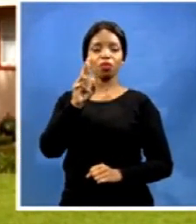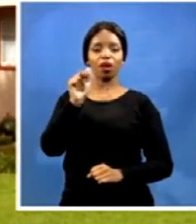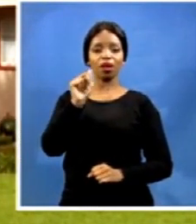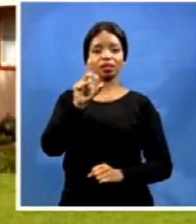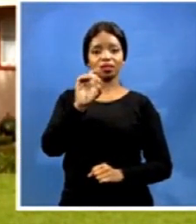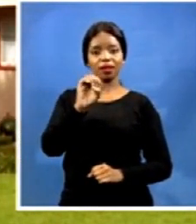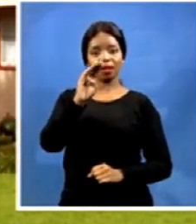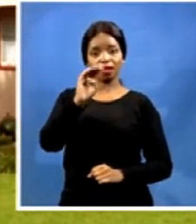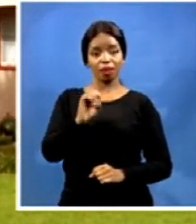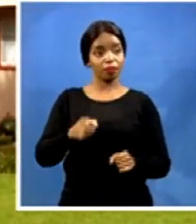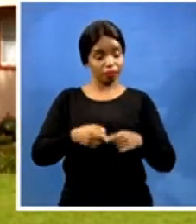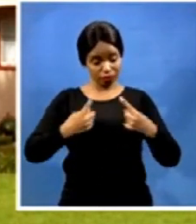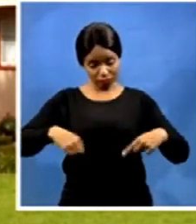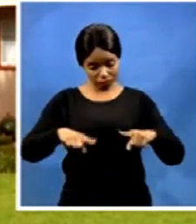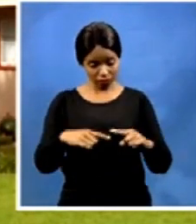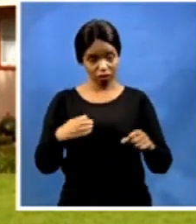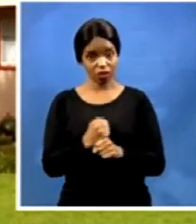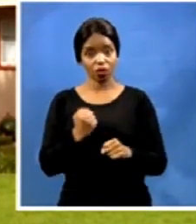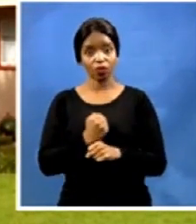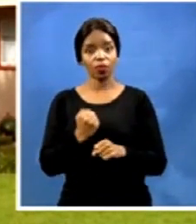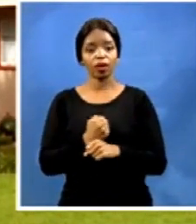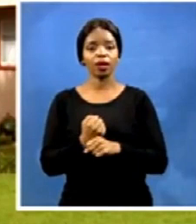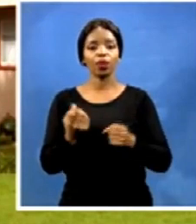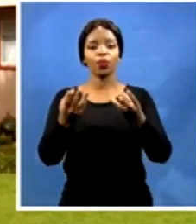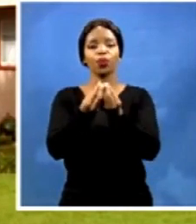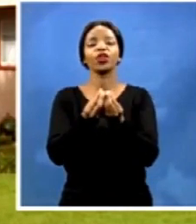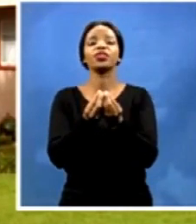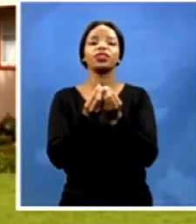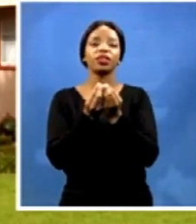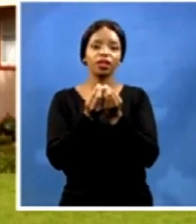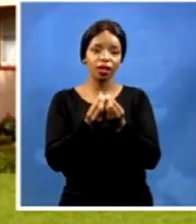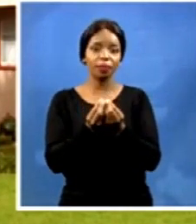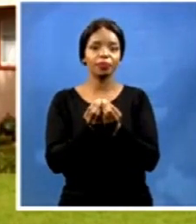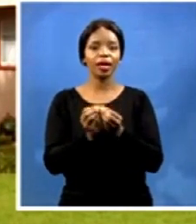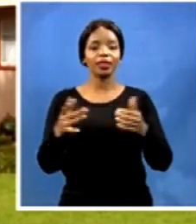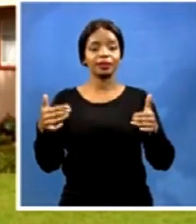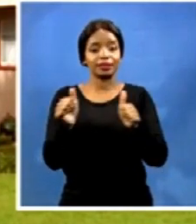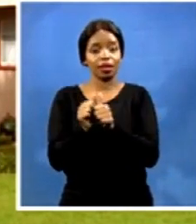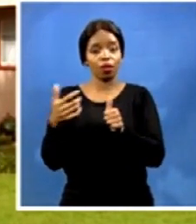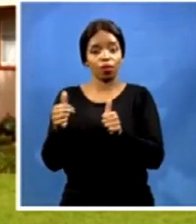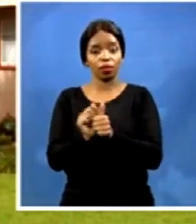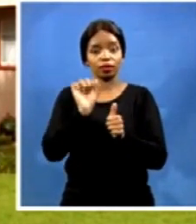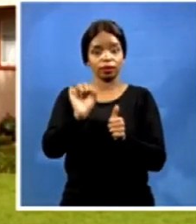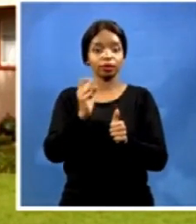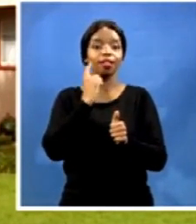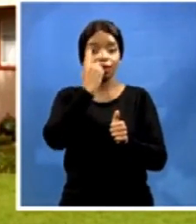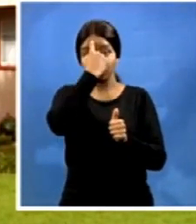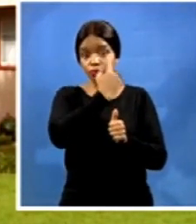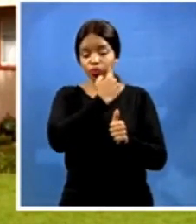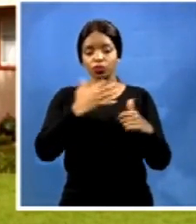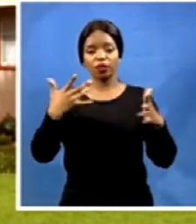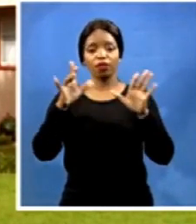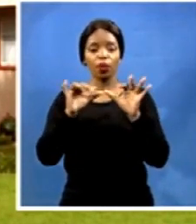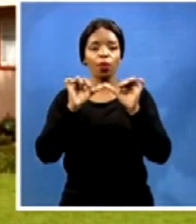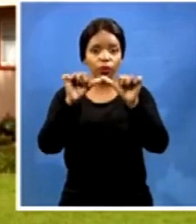Lesotho stakeholders to continue with the work which he has started. And now we are at a point where we need